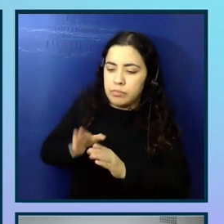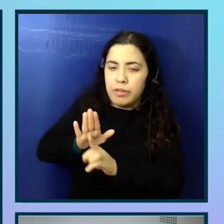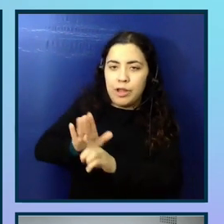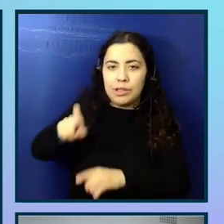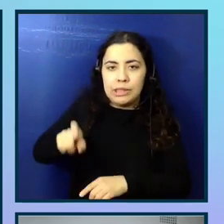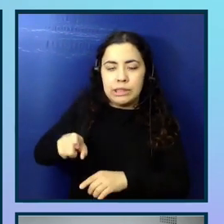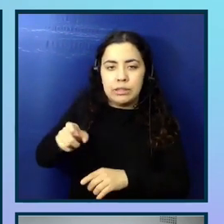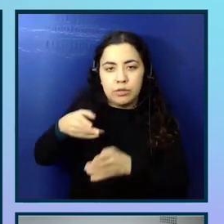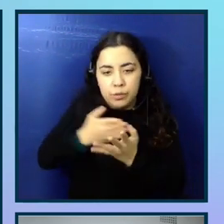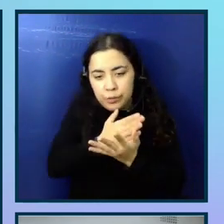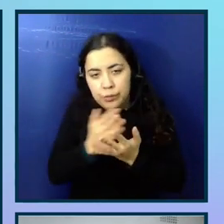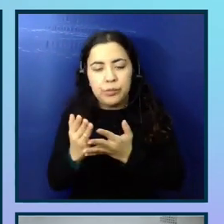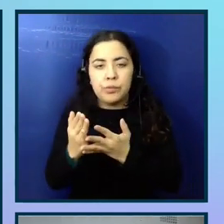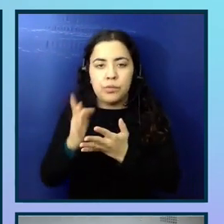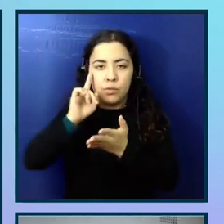needs throughout the study.